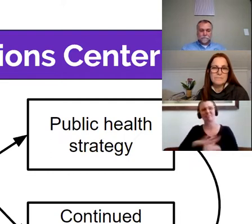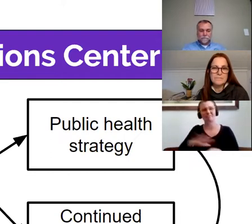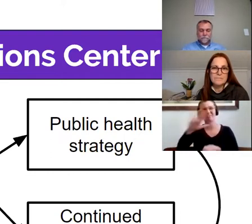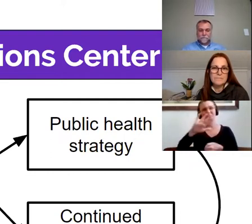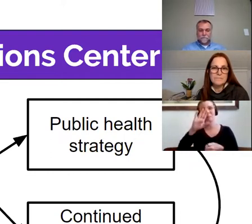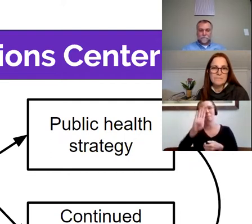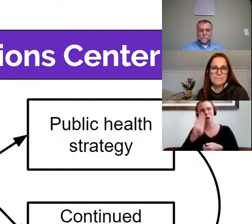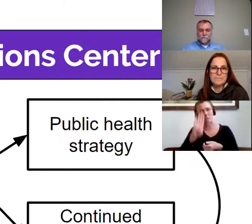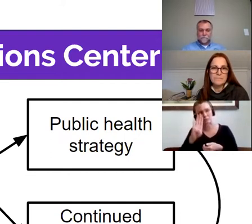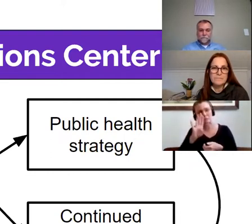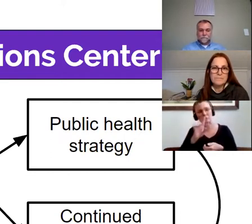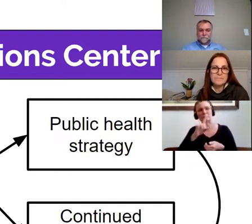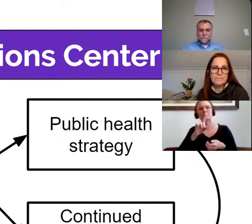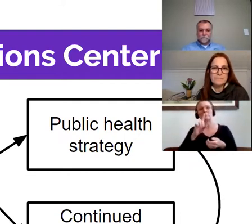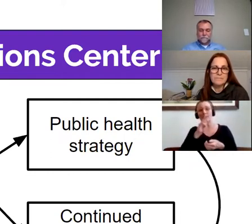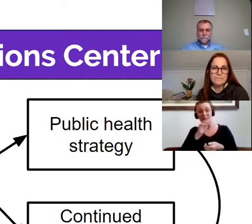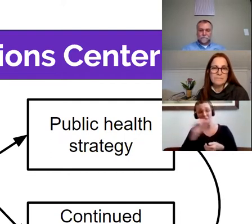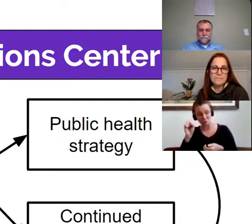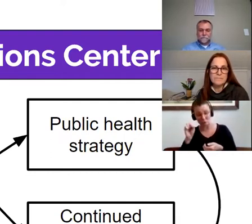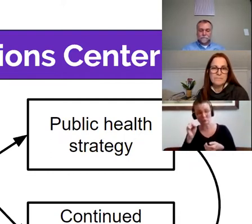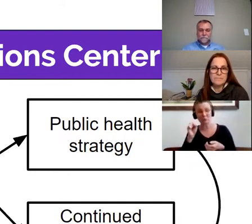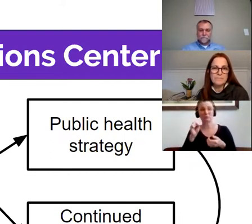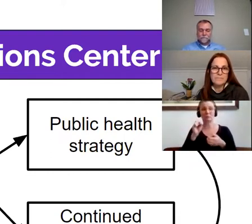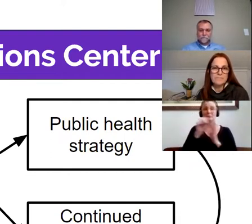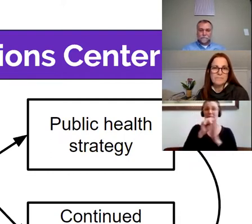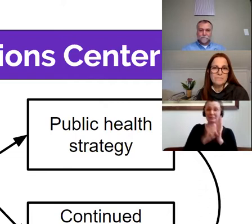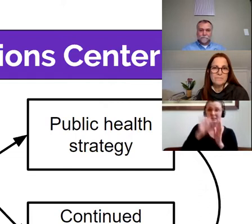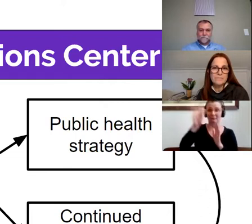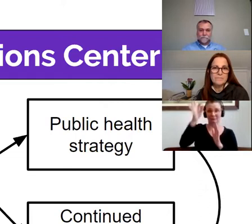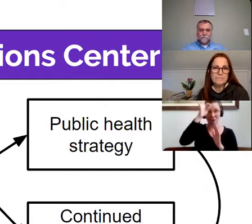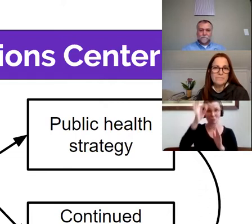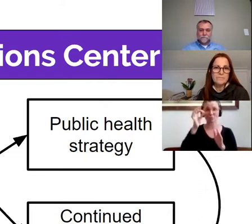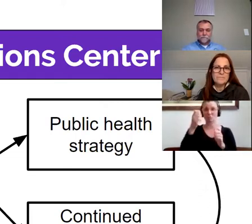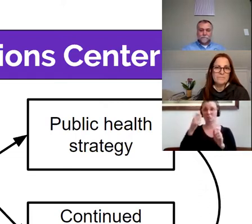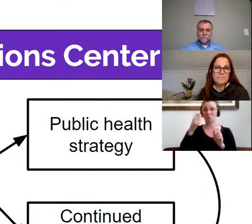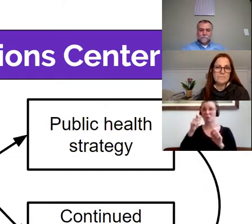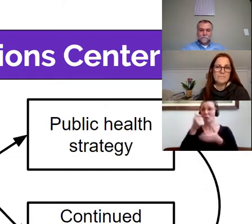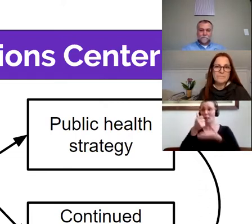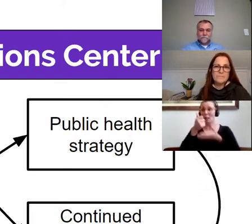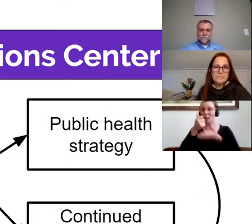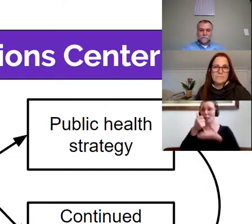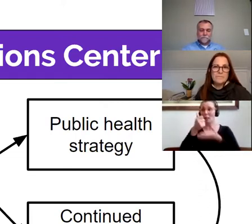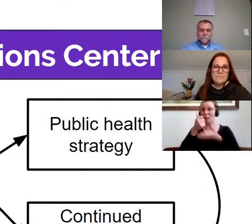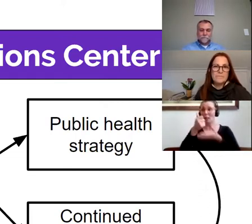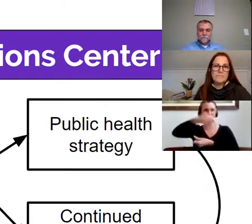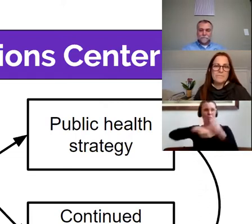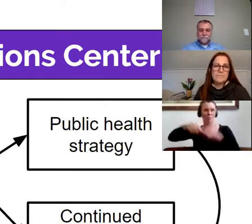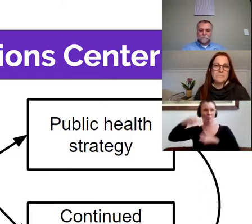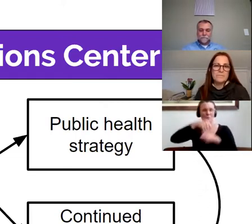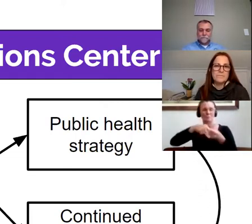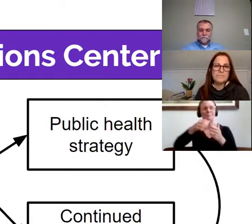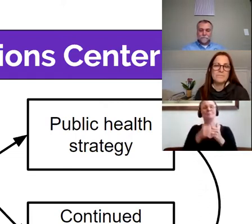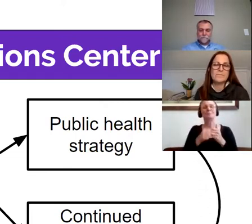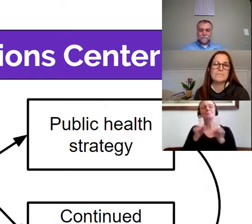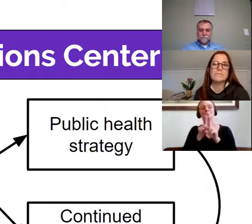and different agencies at the state and federal level. We'll talk about that. We've also been engaged and had the consultation